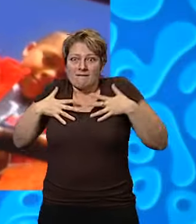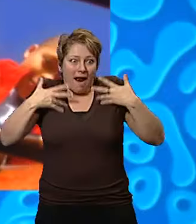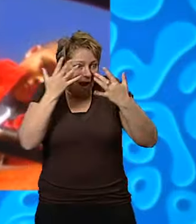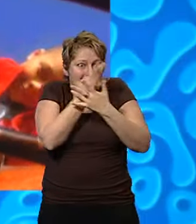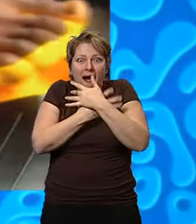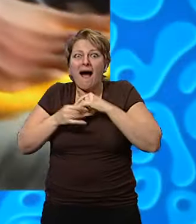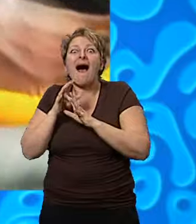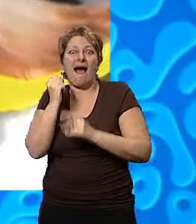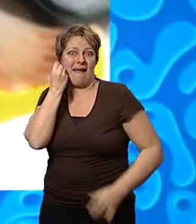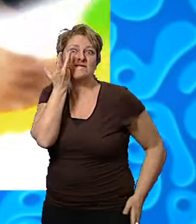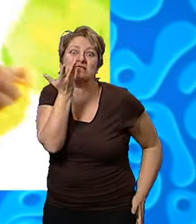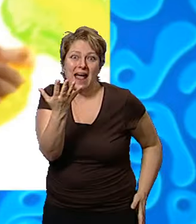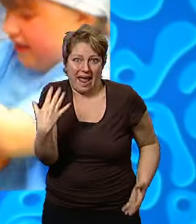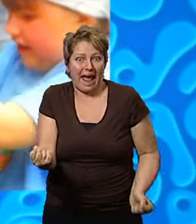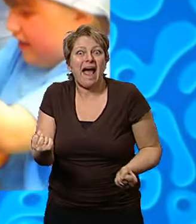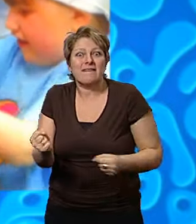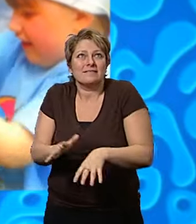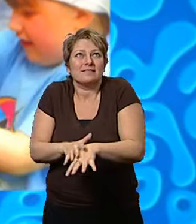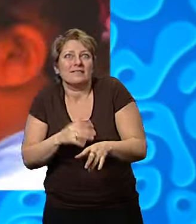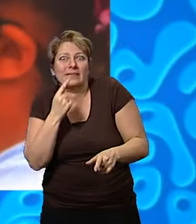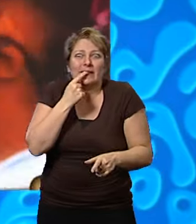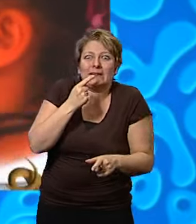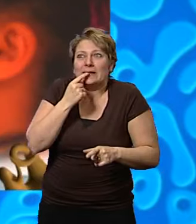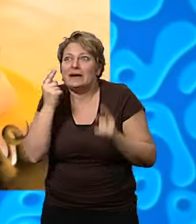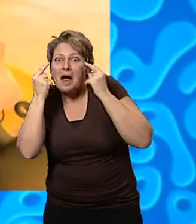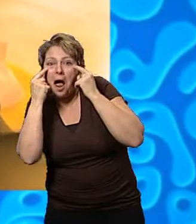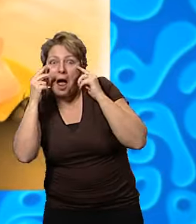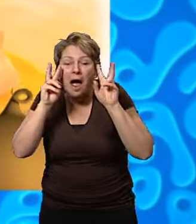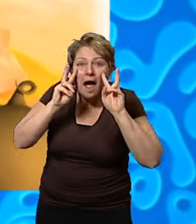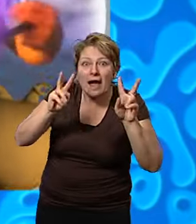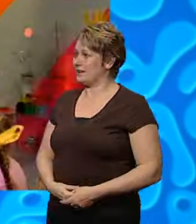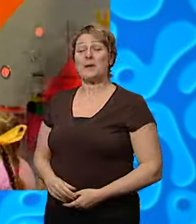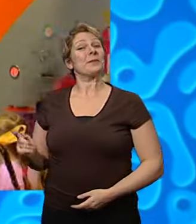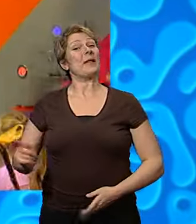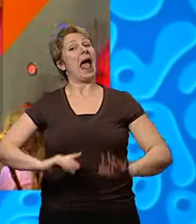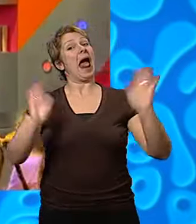smell. Use our senses wherever we may go.